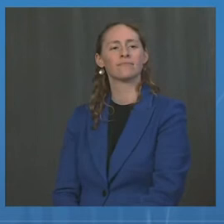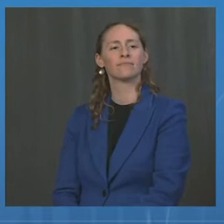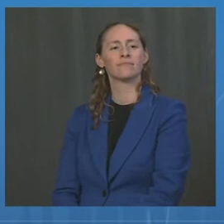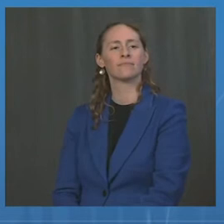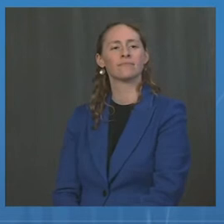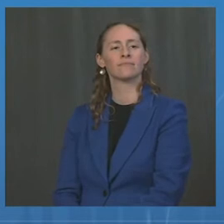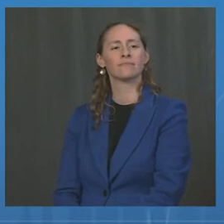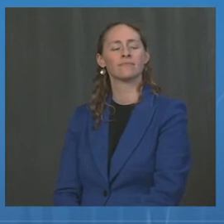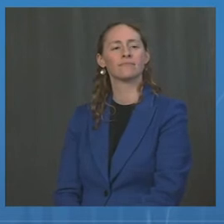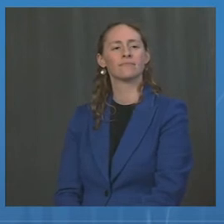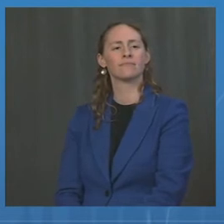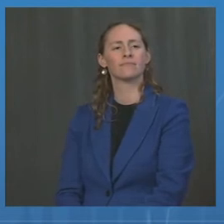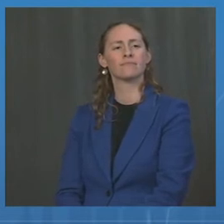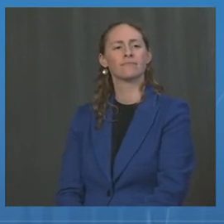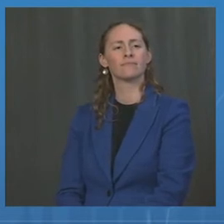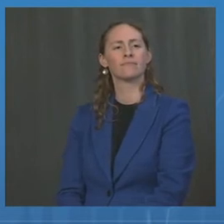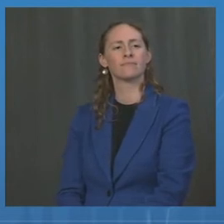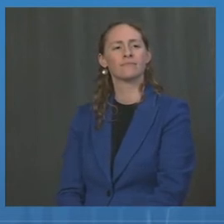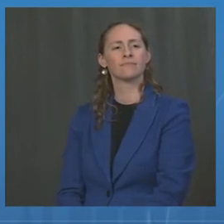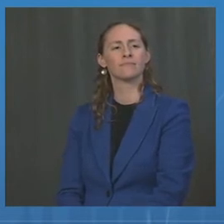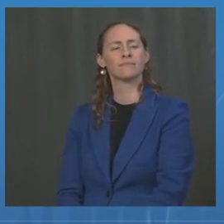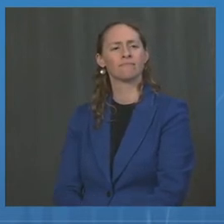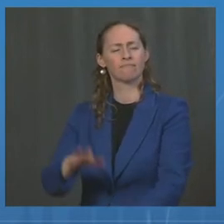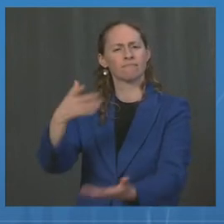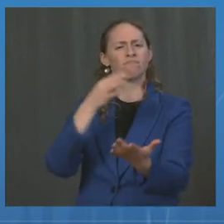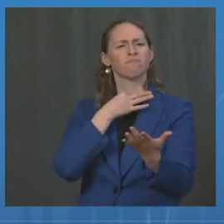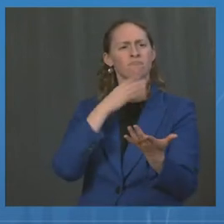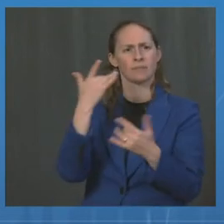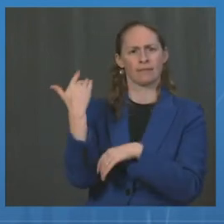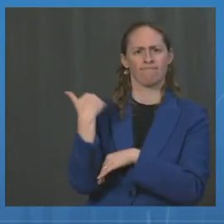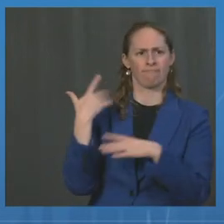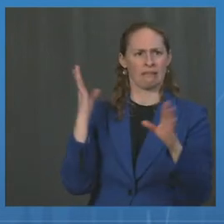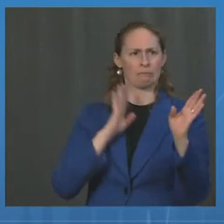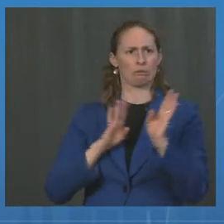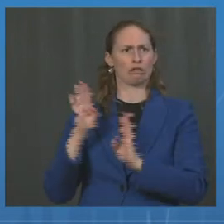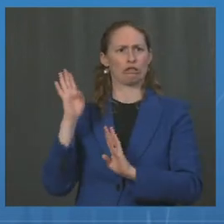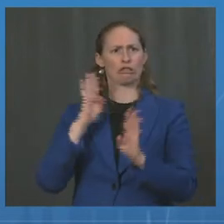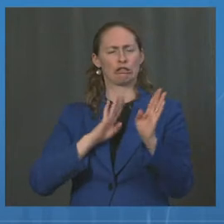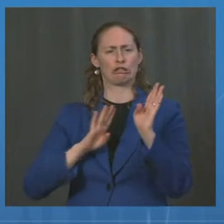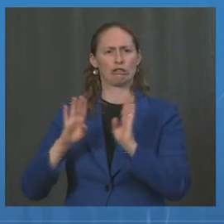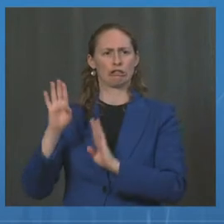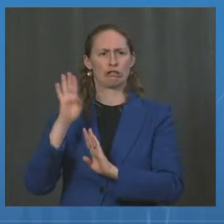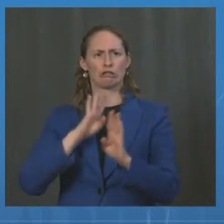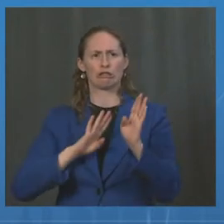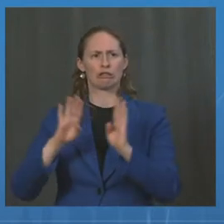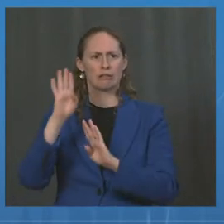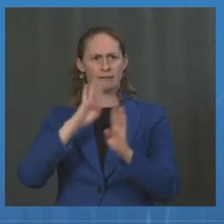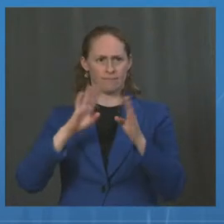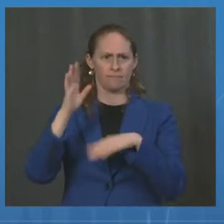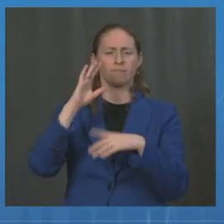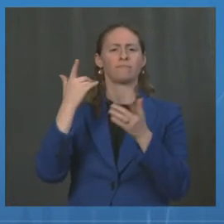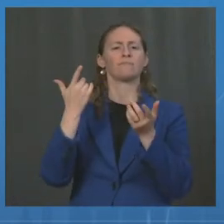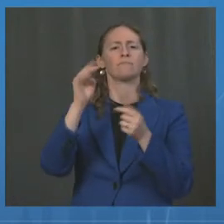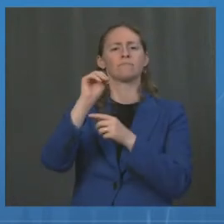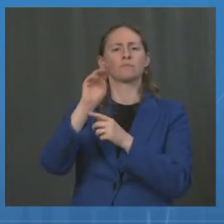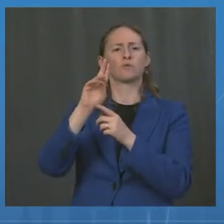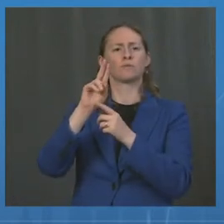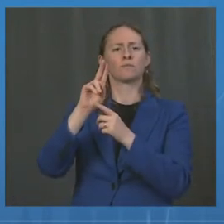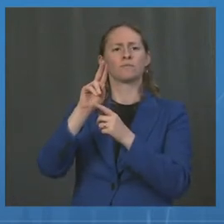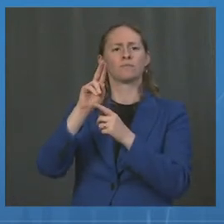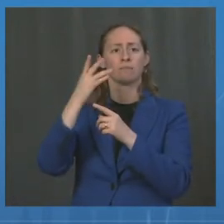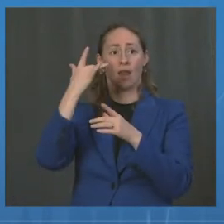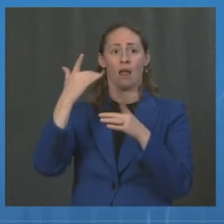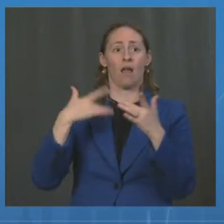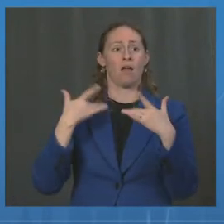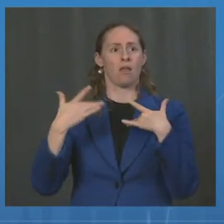identified on Tuesday by the WHO, the MU variant, MU, which some people are saying